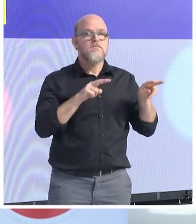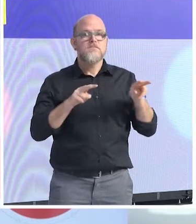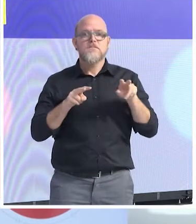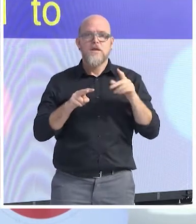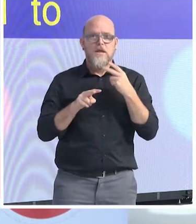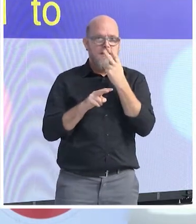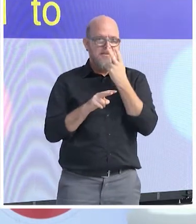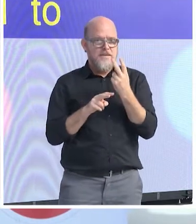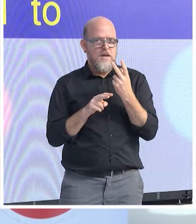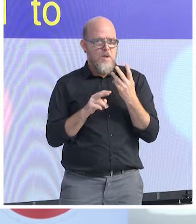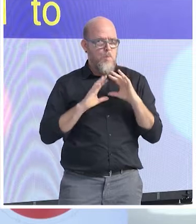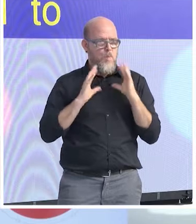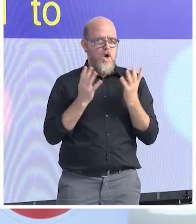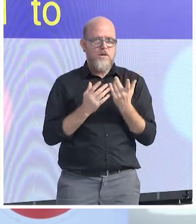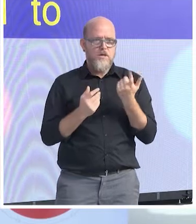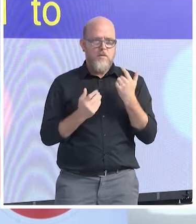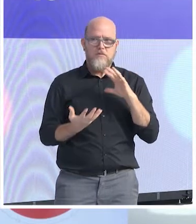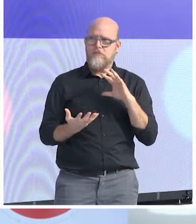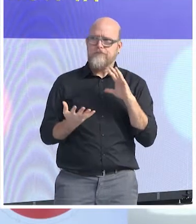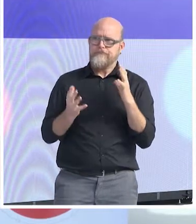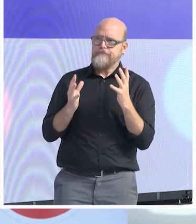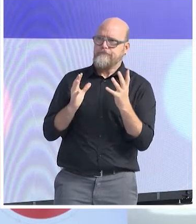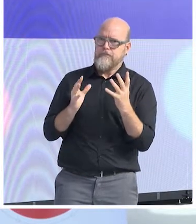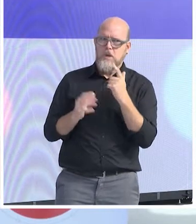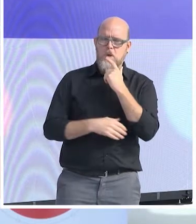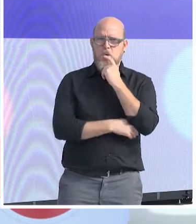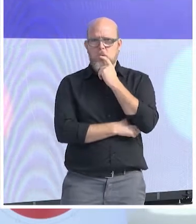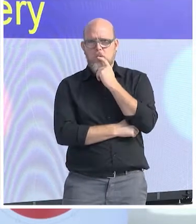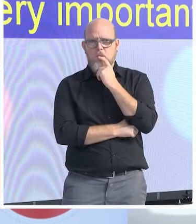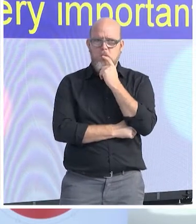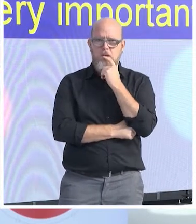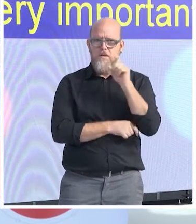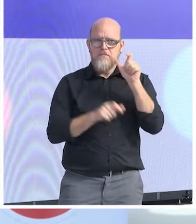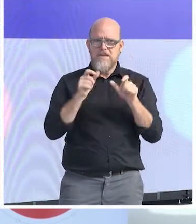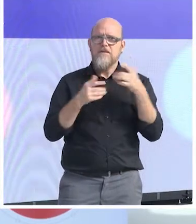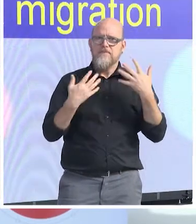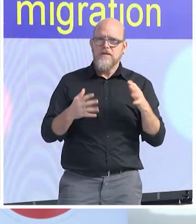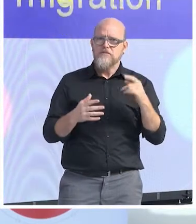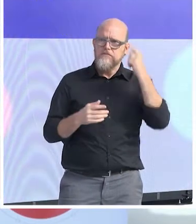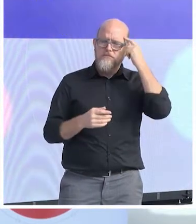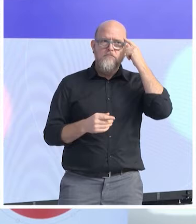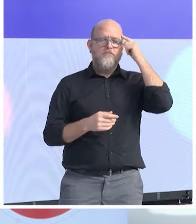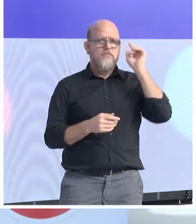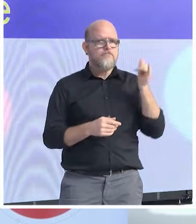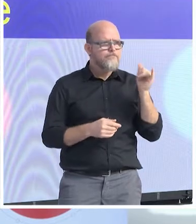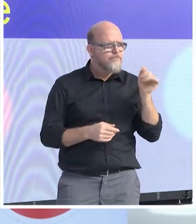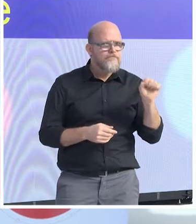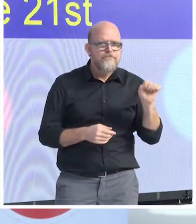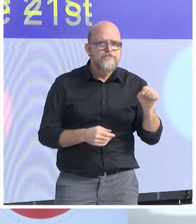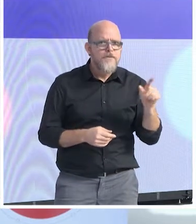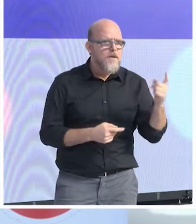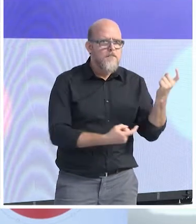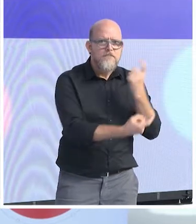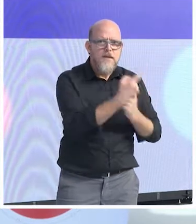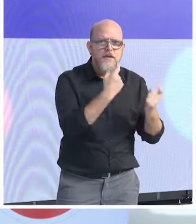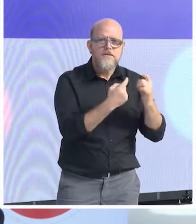in my view is in a way very important. People discovered that migration is the revolution of the 21st century. But